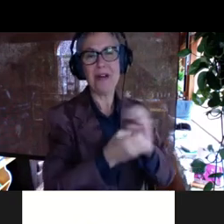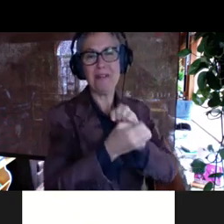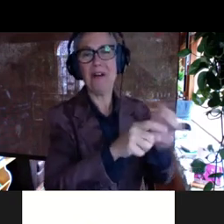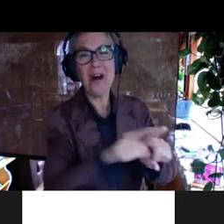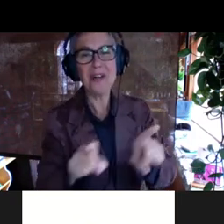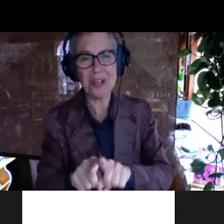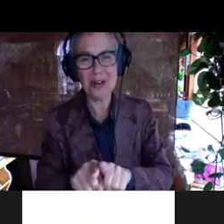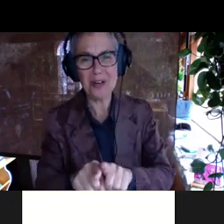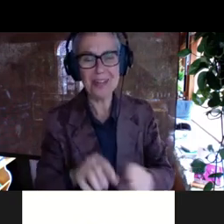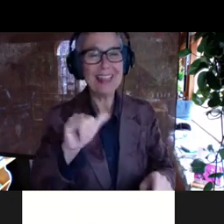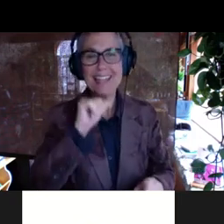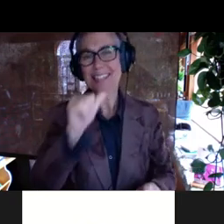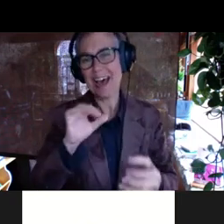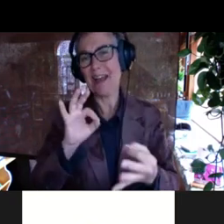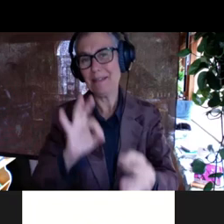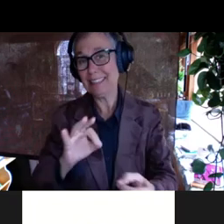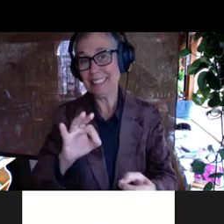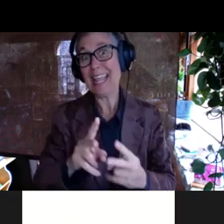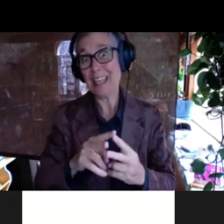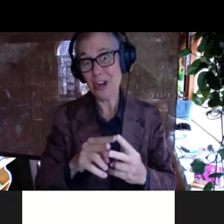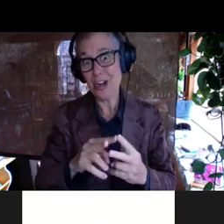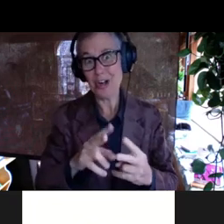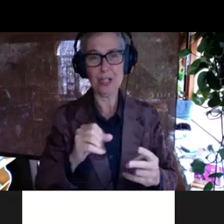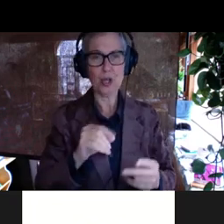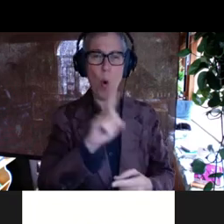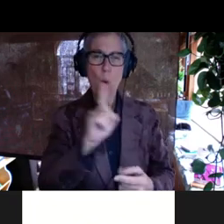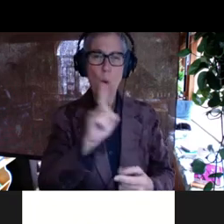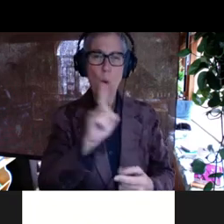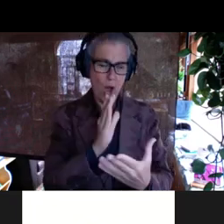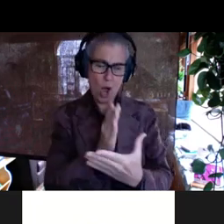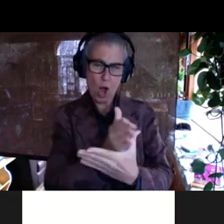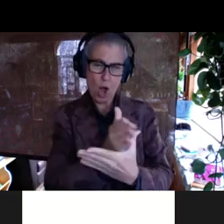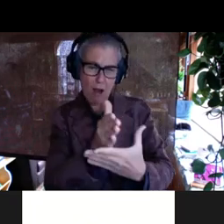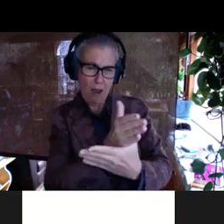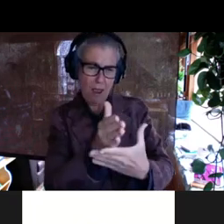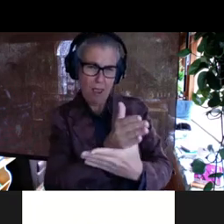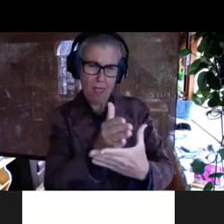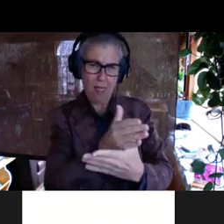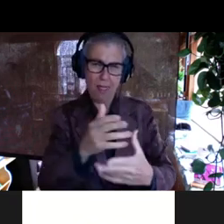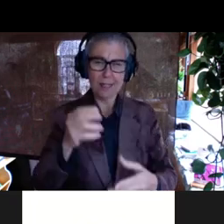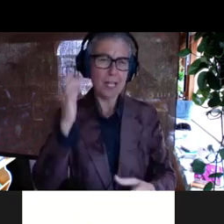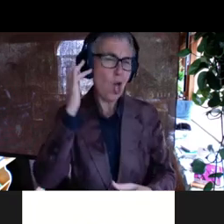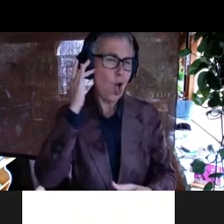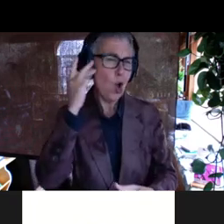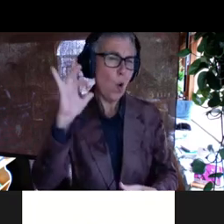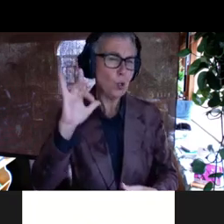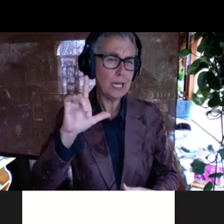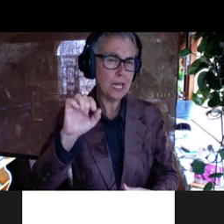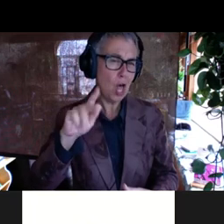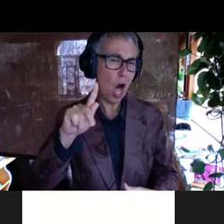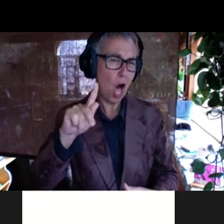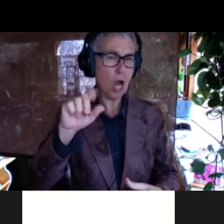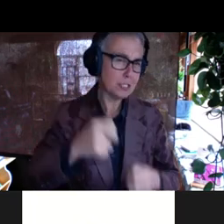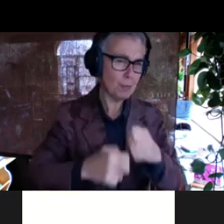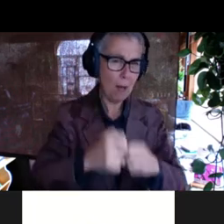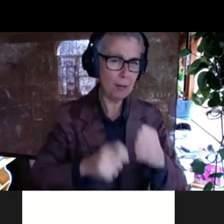not ideal. And so you, you face this sort of Goldilocks problem where you have to get an environment that's just right, that